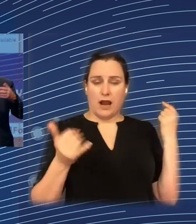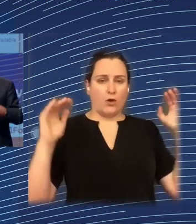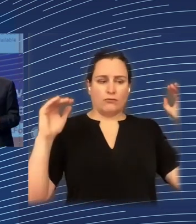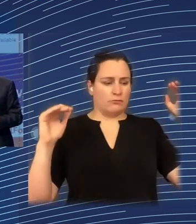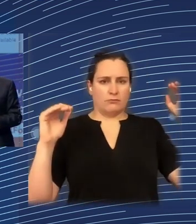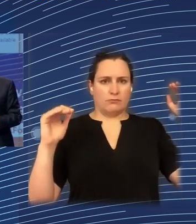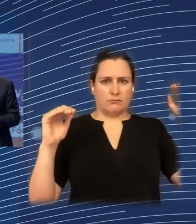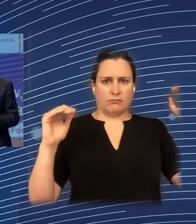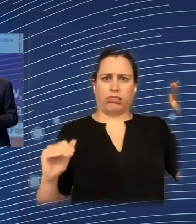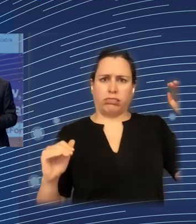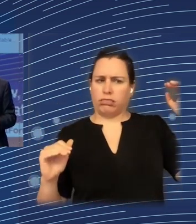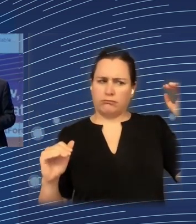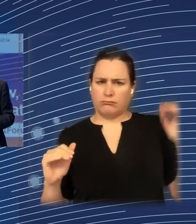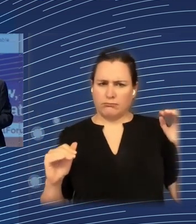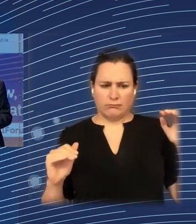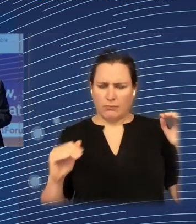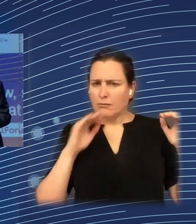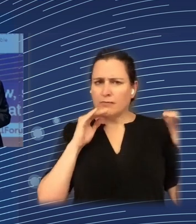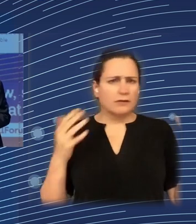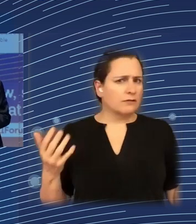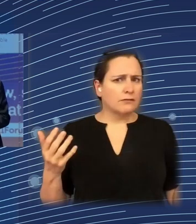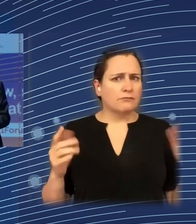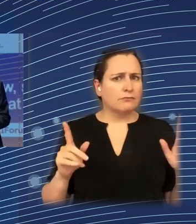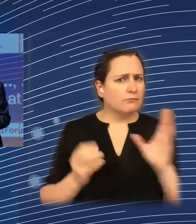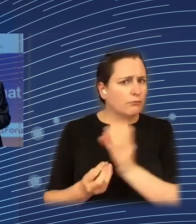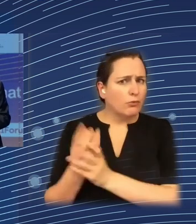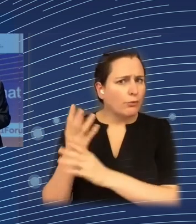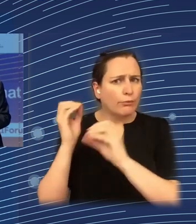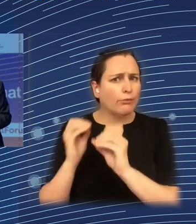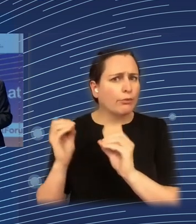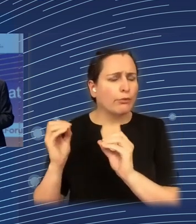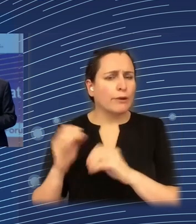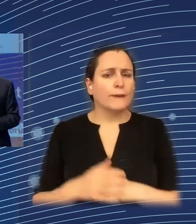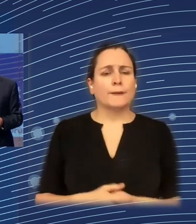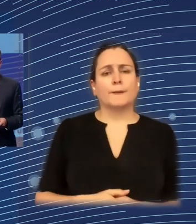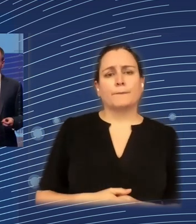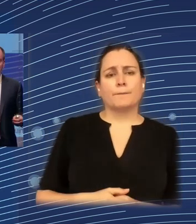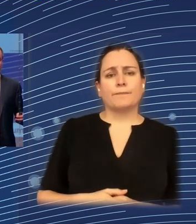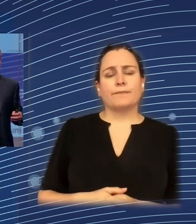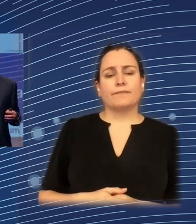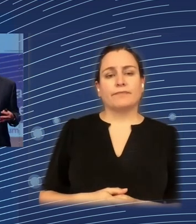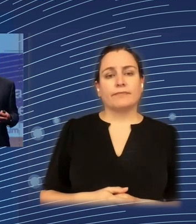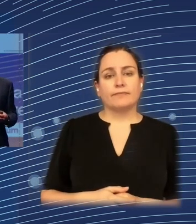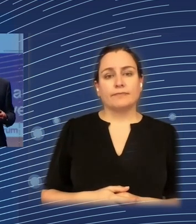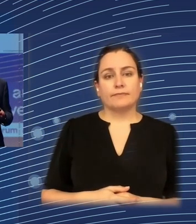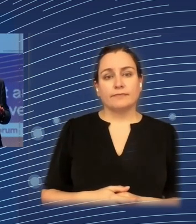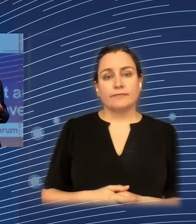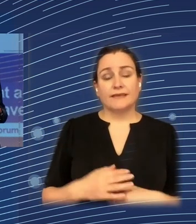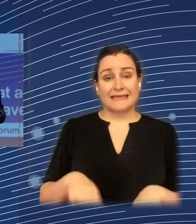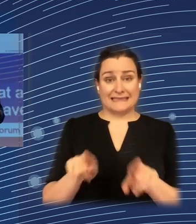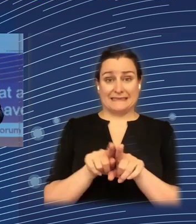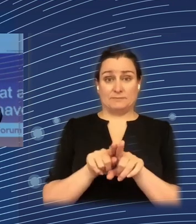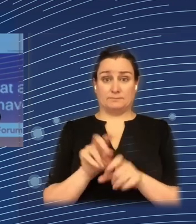that's two decades without growth. On top of that, we have a different phenomenon, which is that of